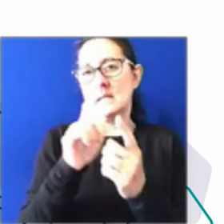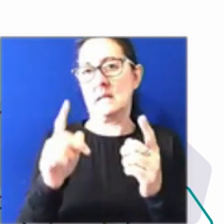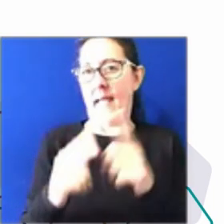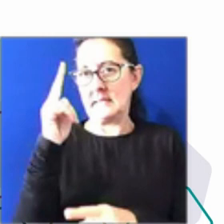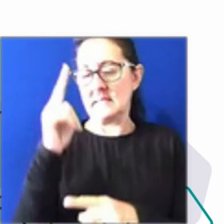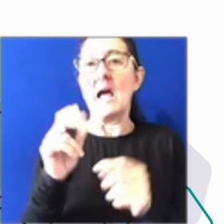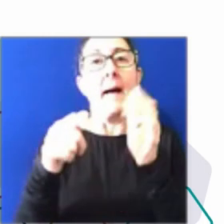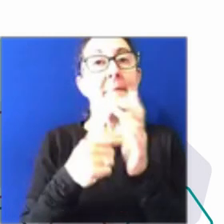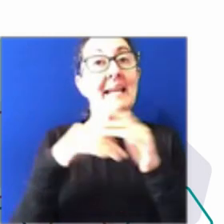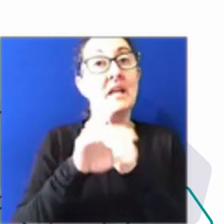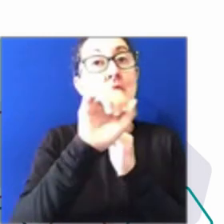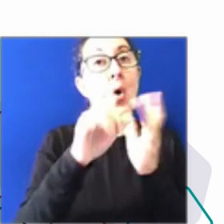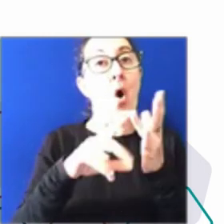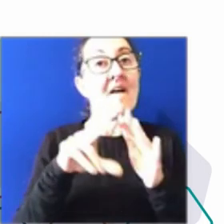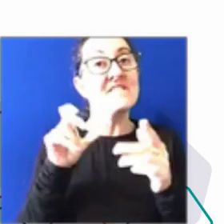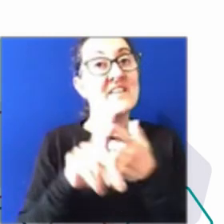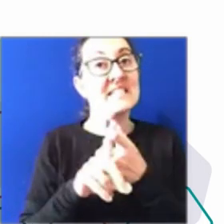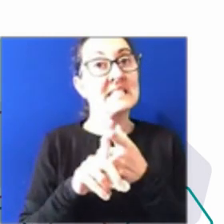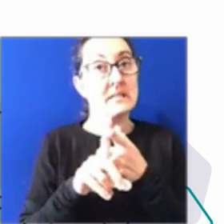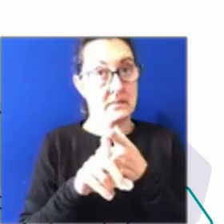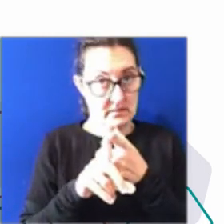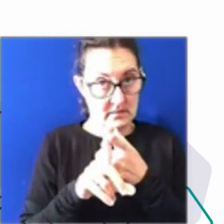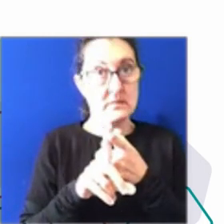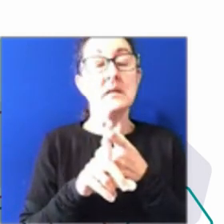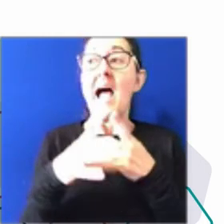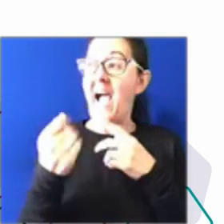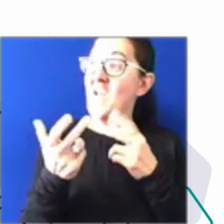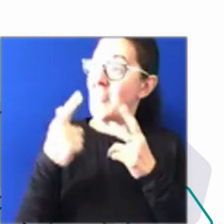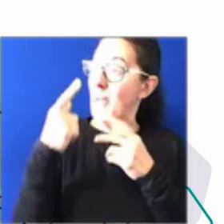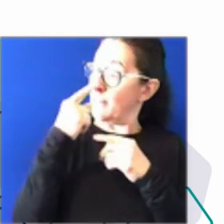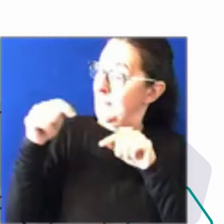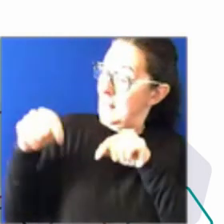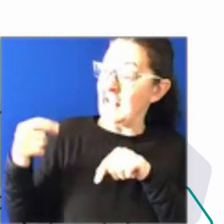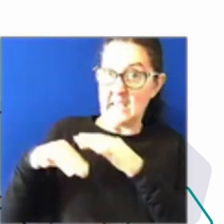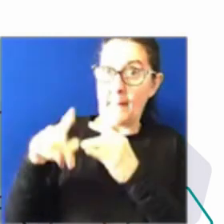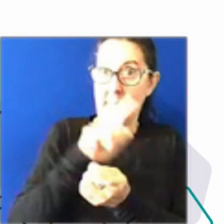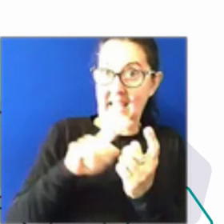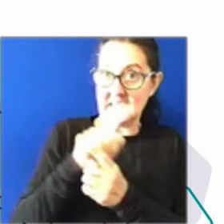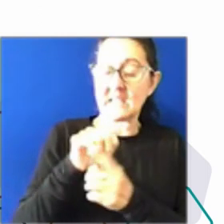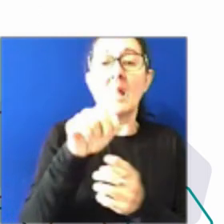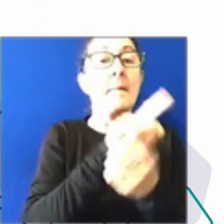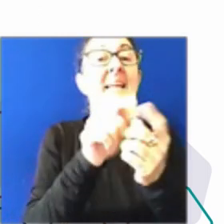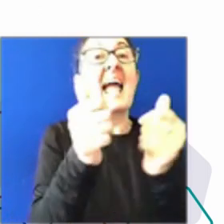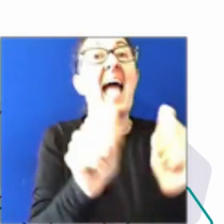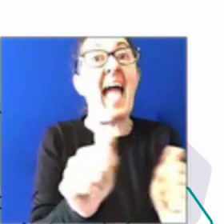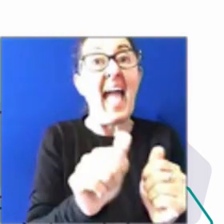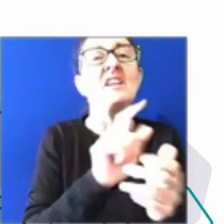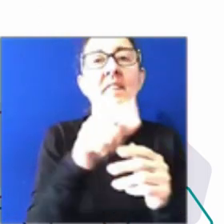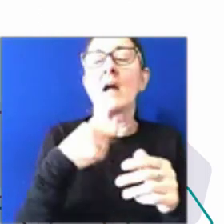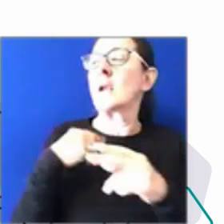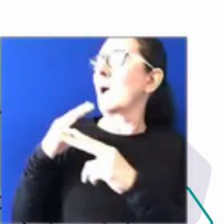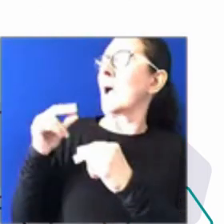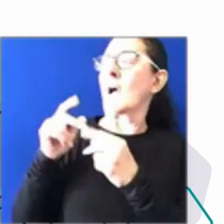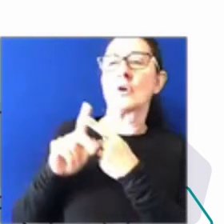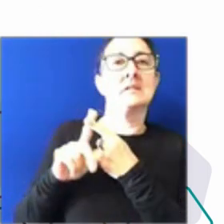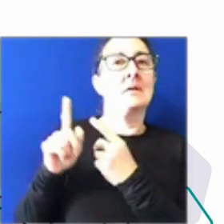don't continue the conversation at the end of the meeting. So there are actually some really practical things that whoever is sort